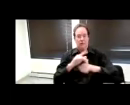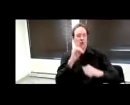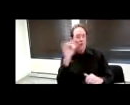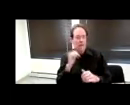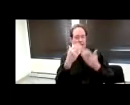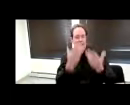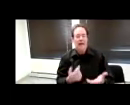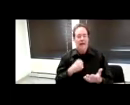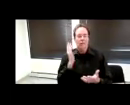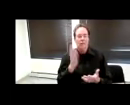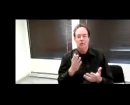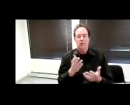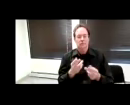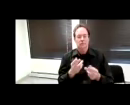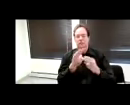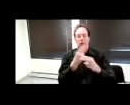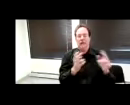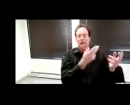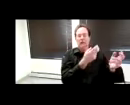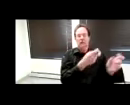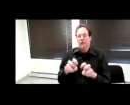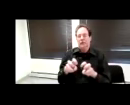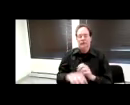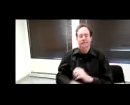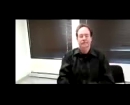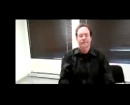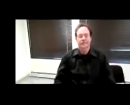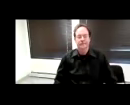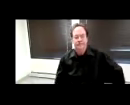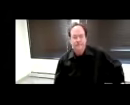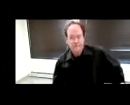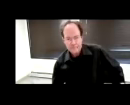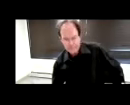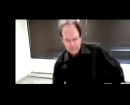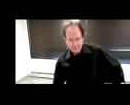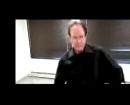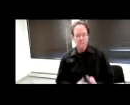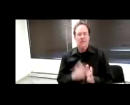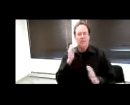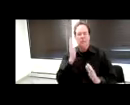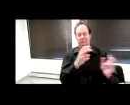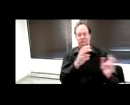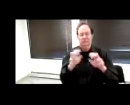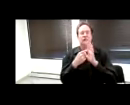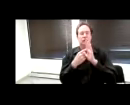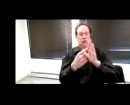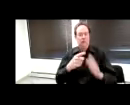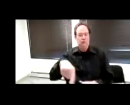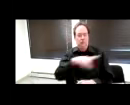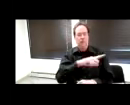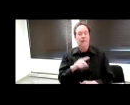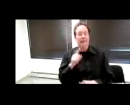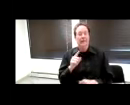So, I'll just do a quick switch over and show you. This is our